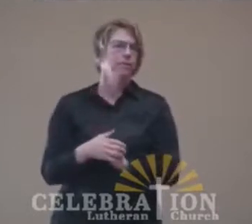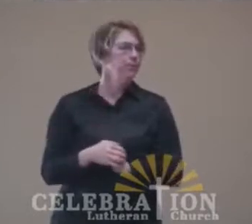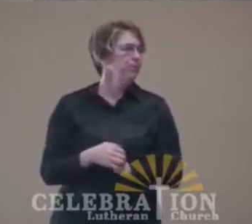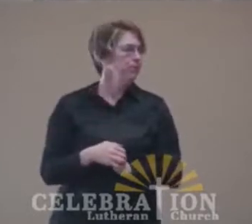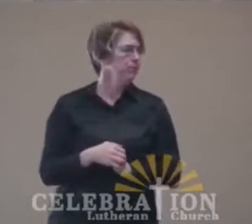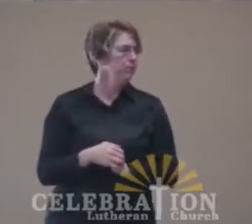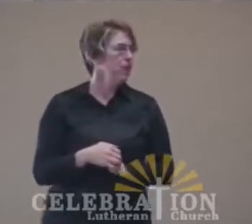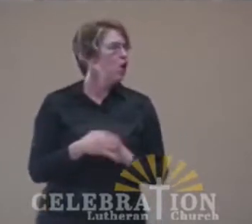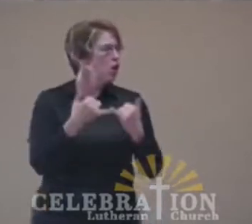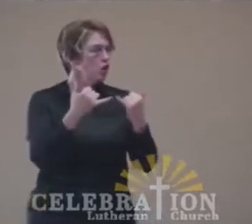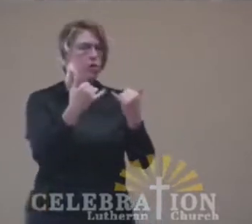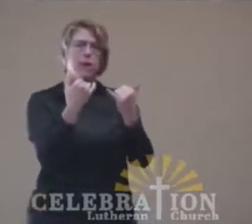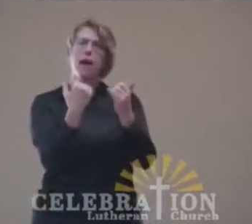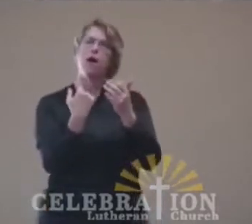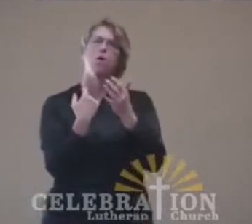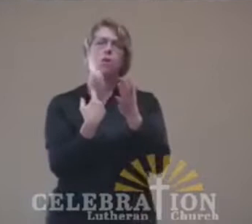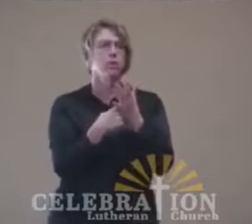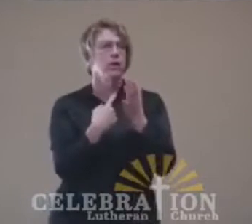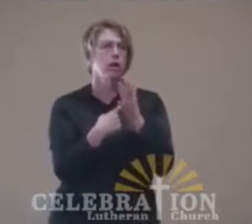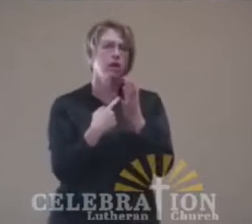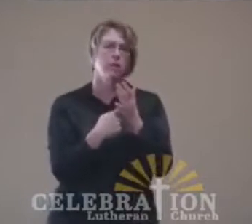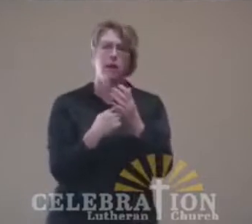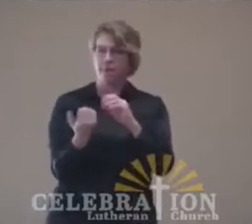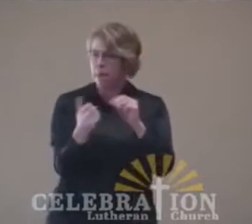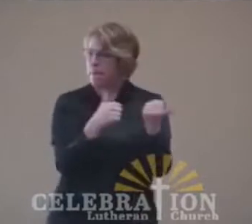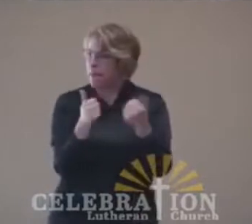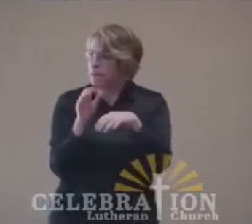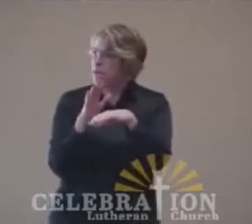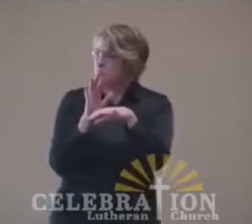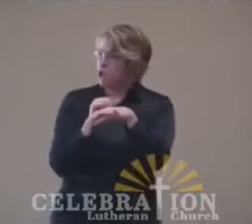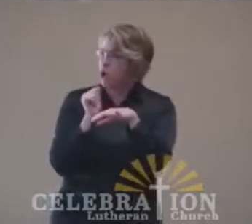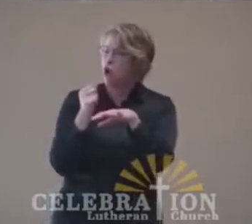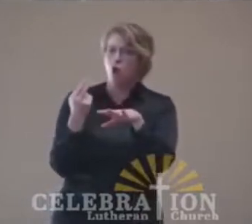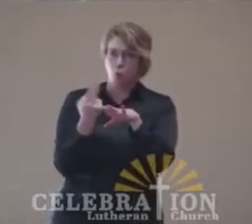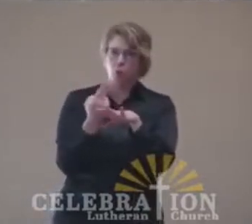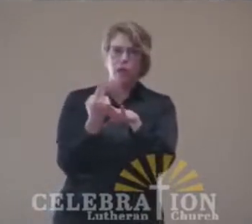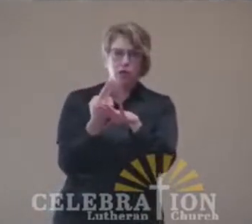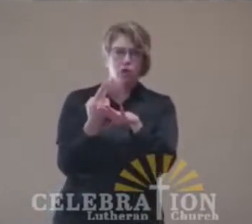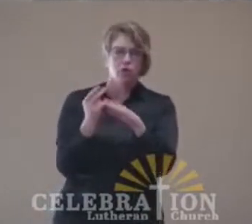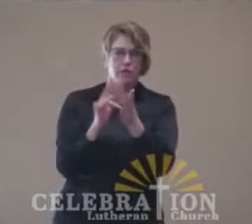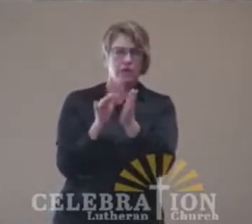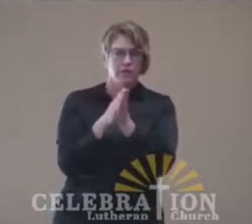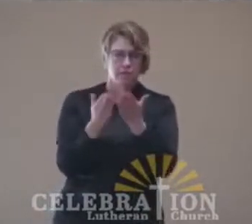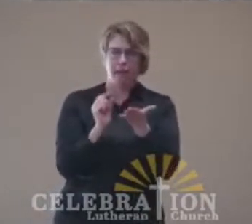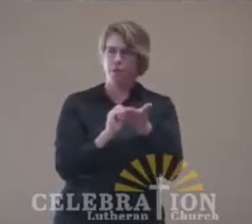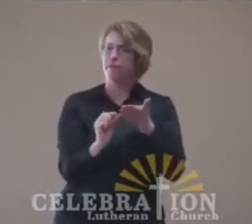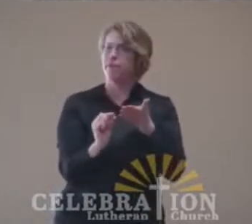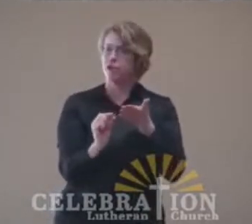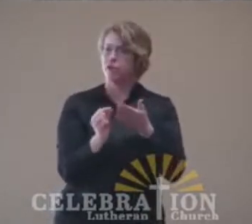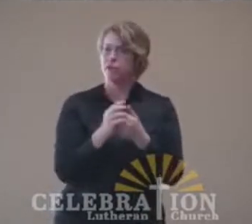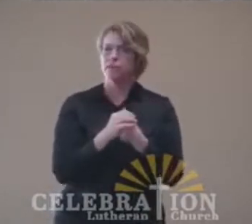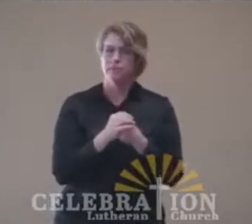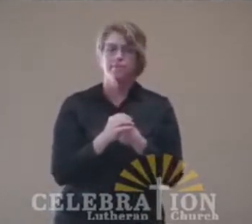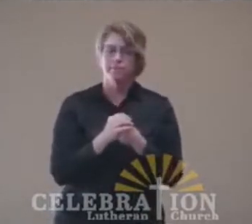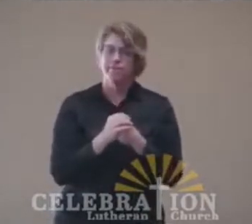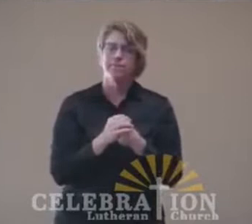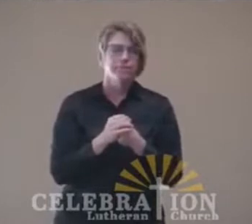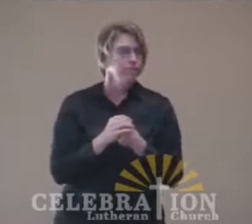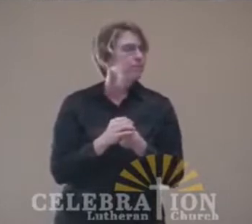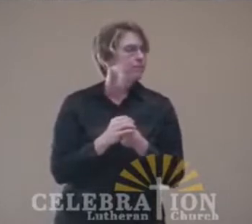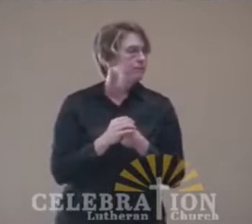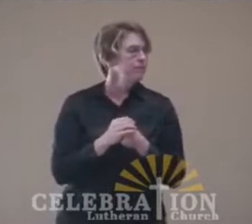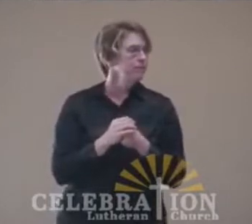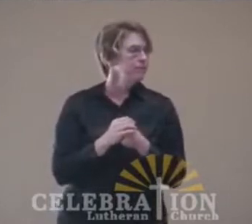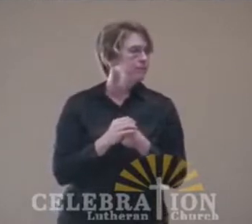And so when we talked about that, that baptismal calling, we used this text. So we just heard this in that context not too long ago.